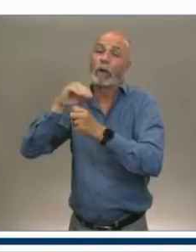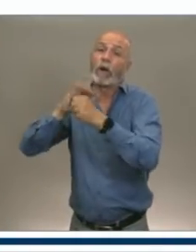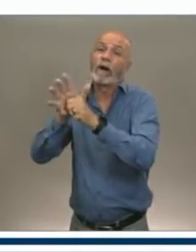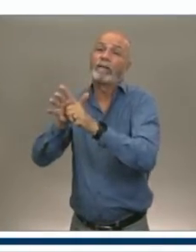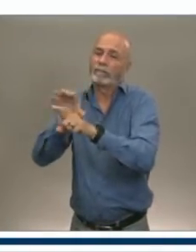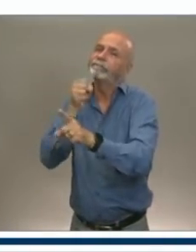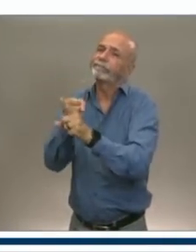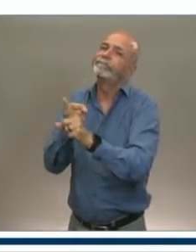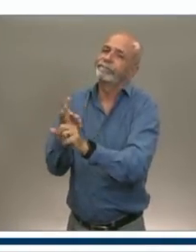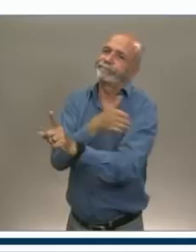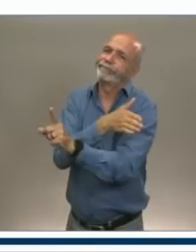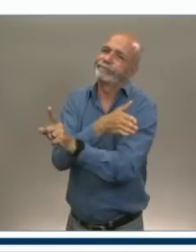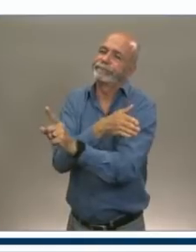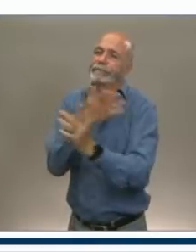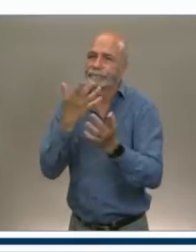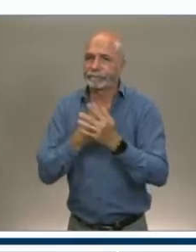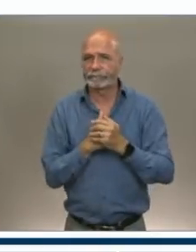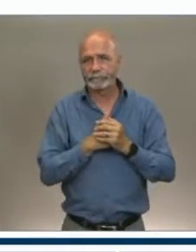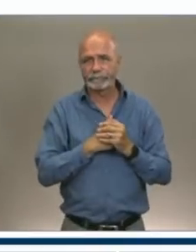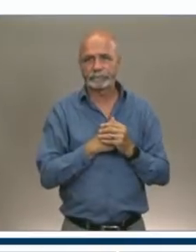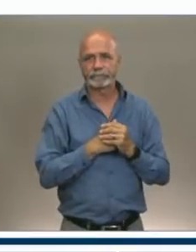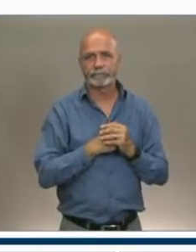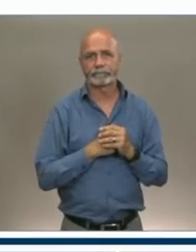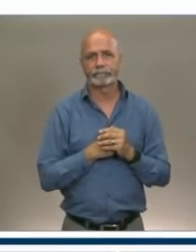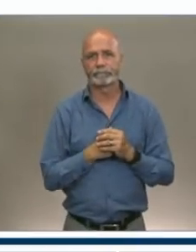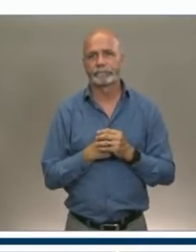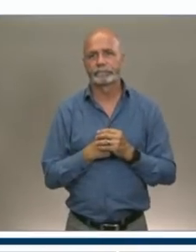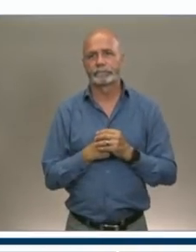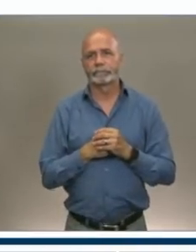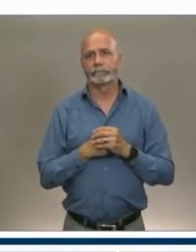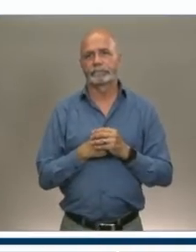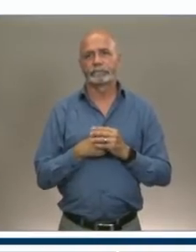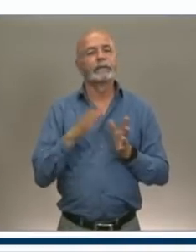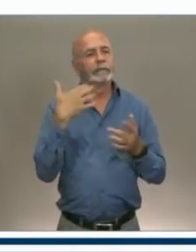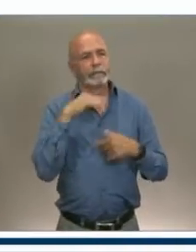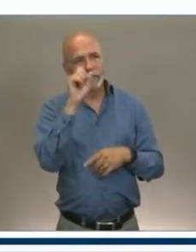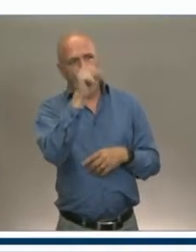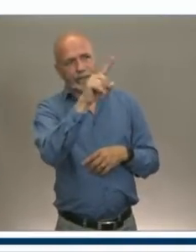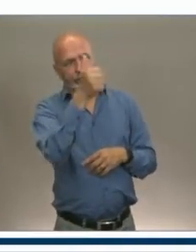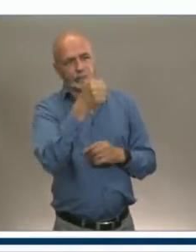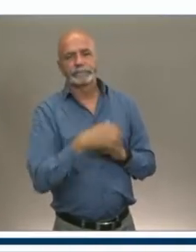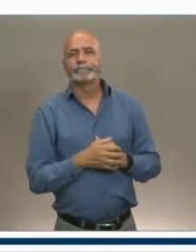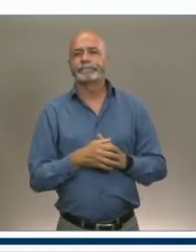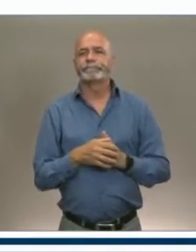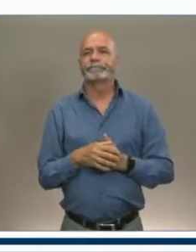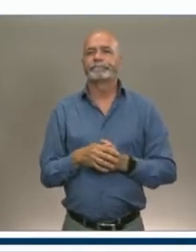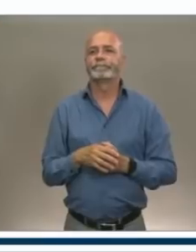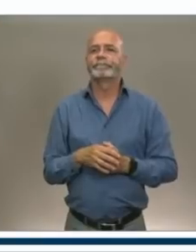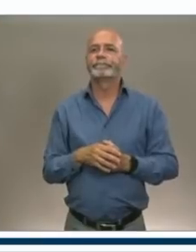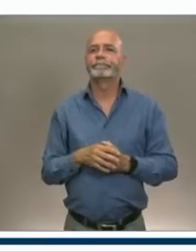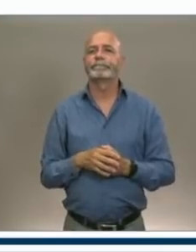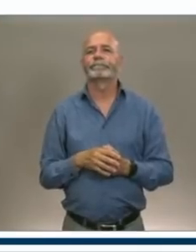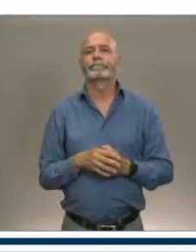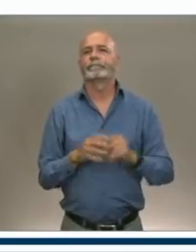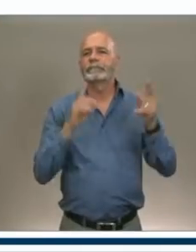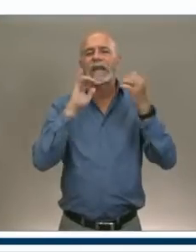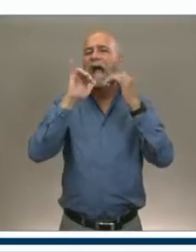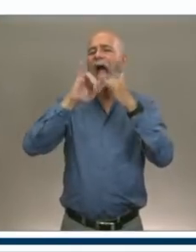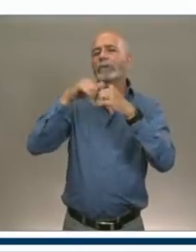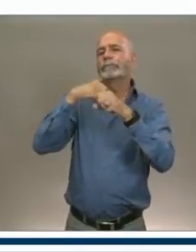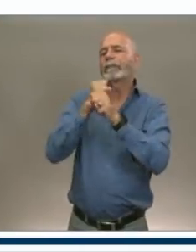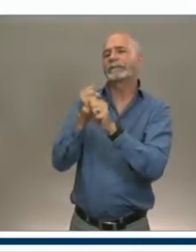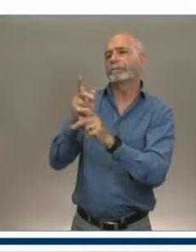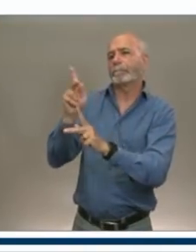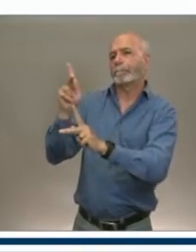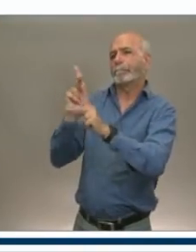Adrian, do you have a follow-up question? Yes. How will your ministry make sure that the money is spent for marketing